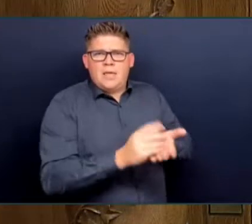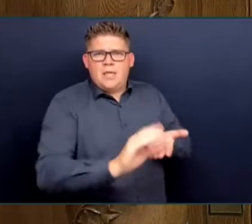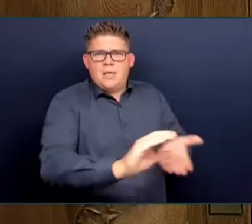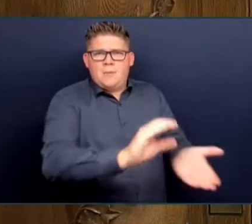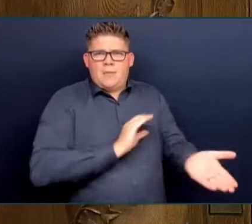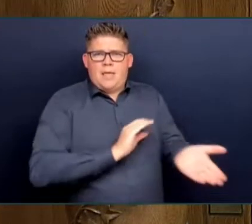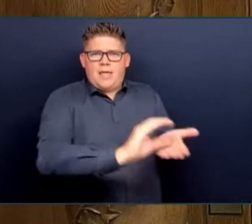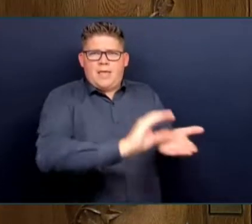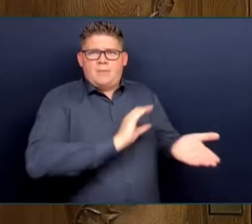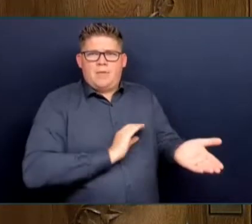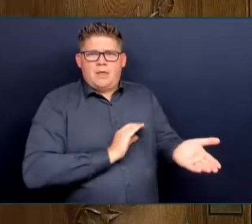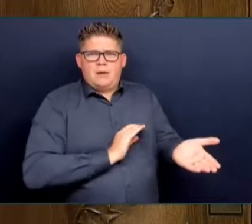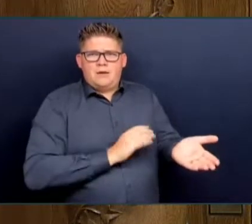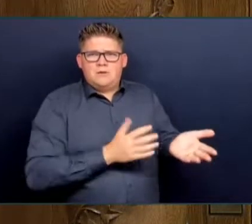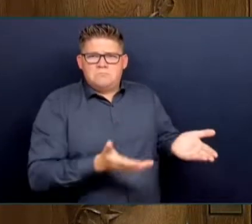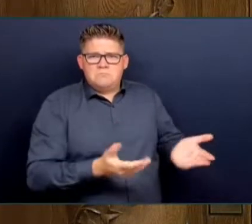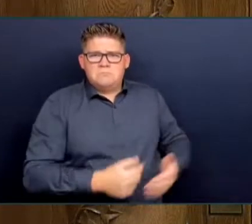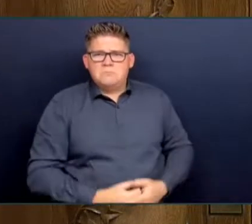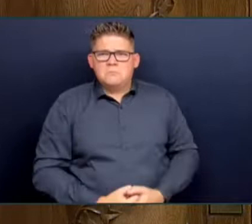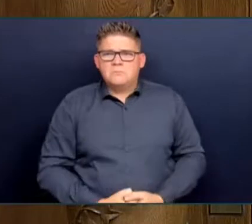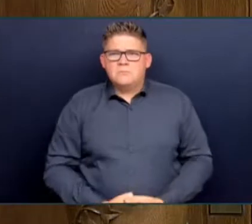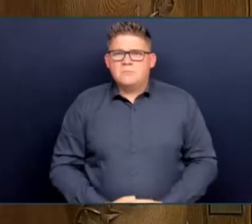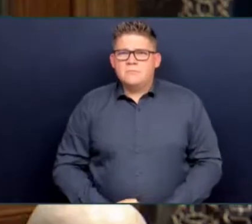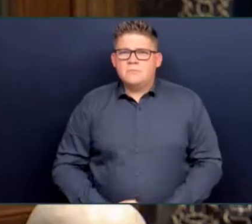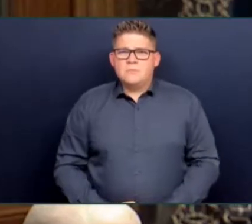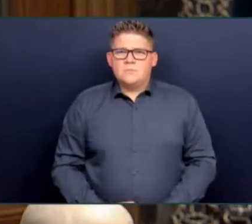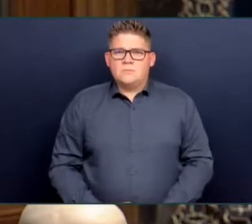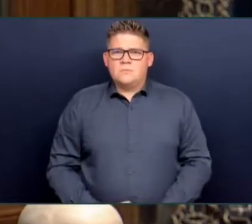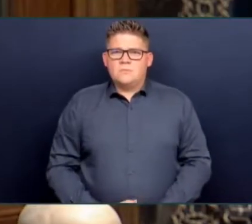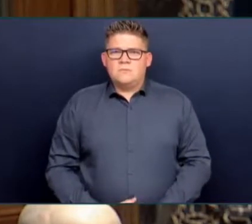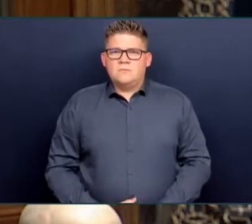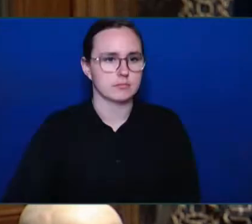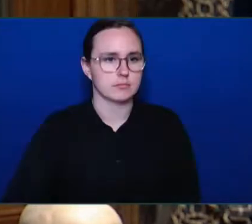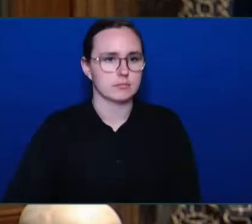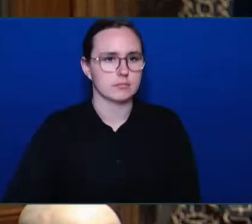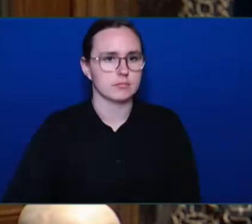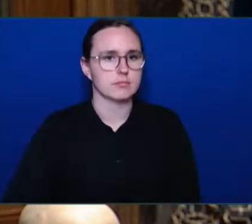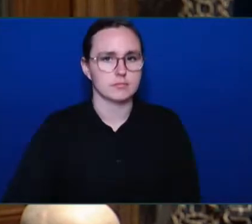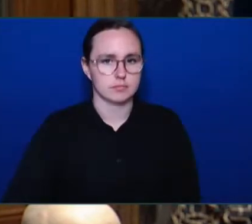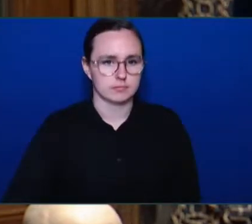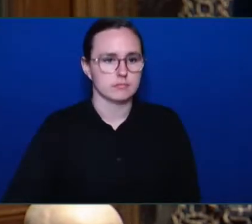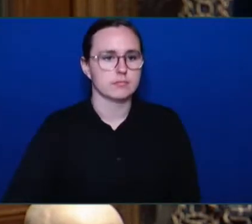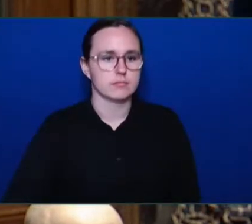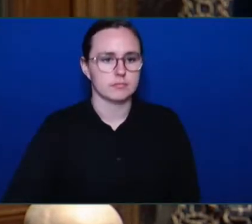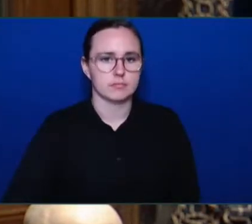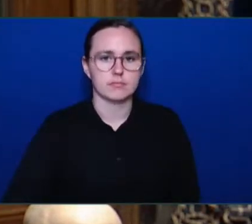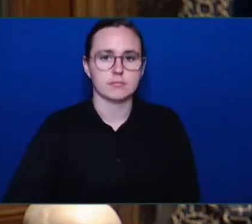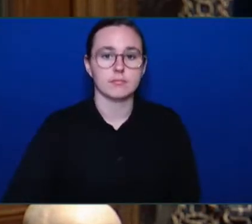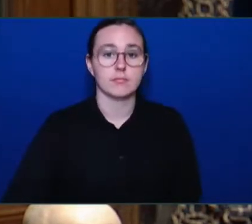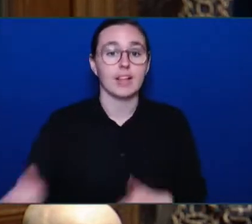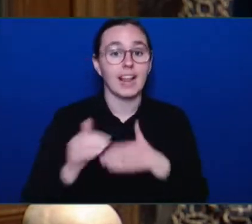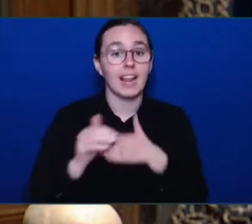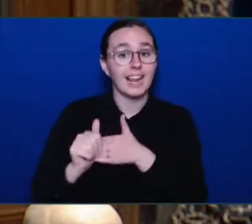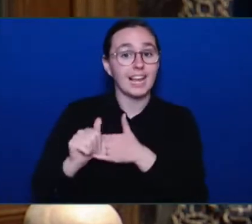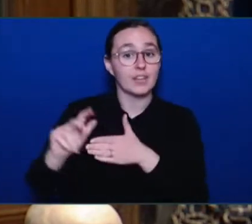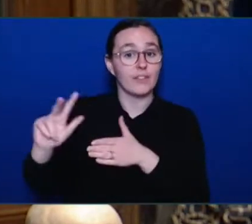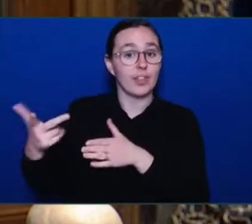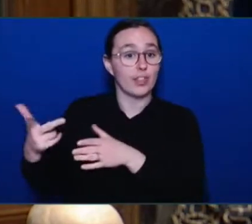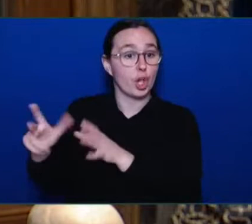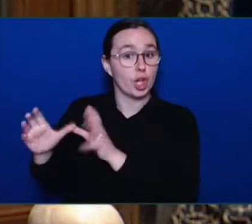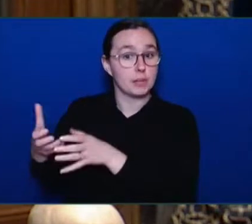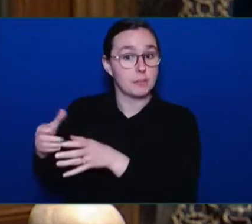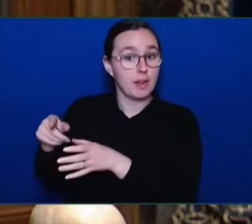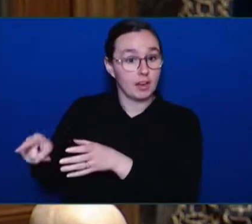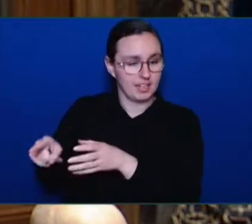Leader of Third Party Supplemental. Thank you, hon. Speaker. I guess some things never get tired for this government. However, what they aren't